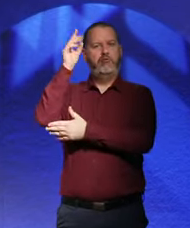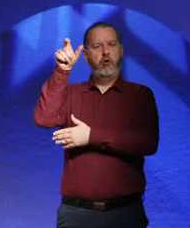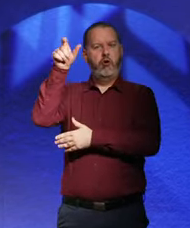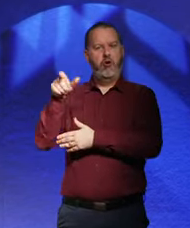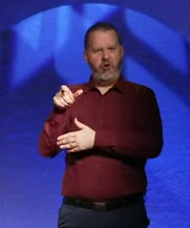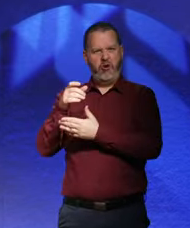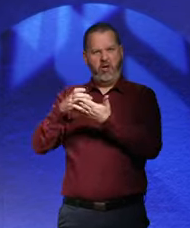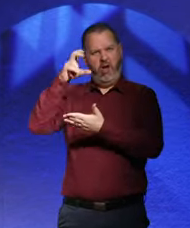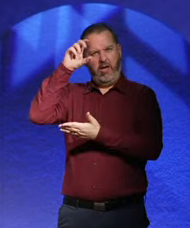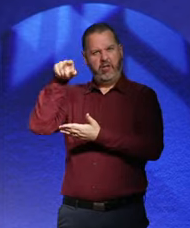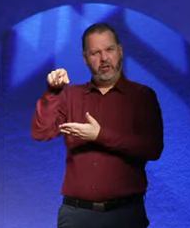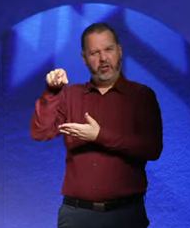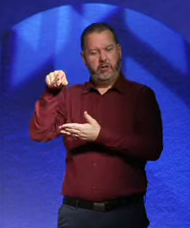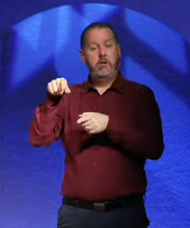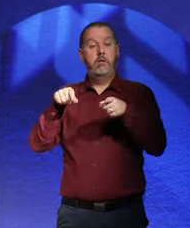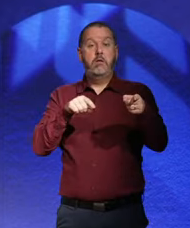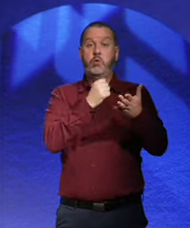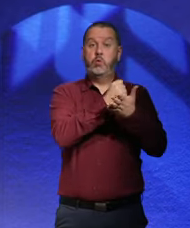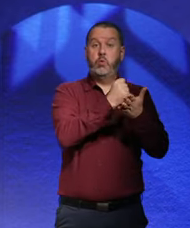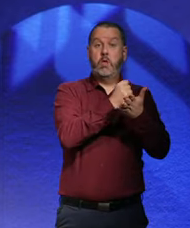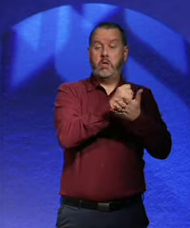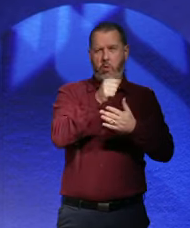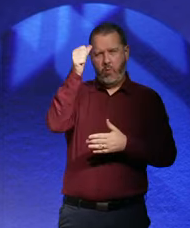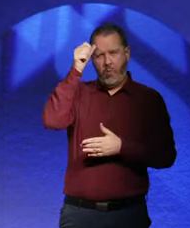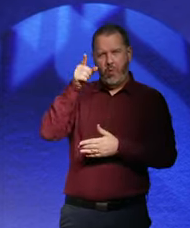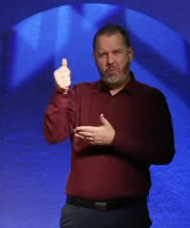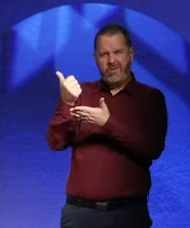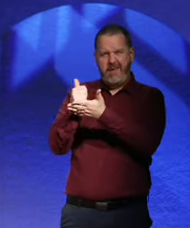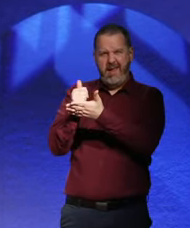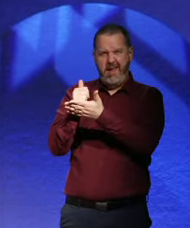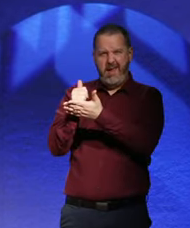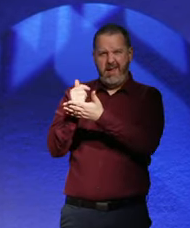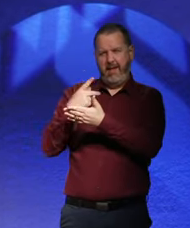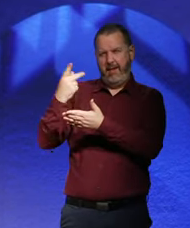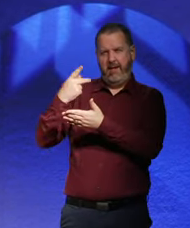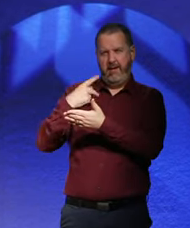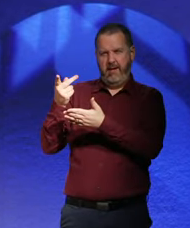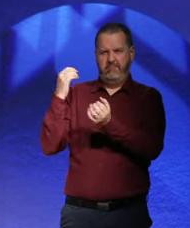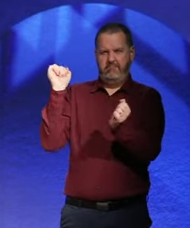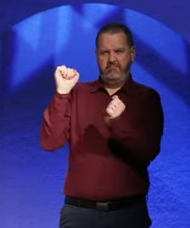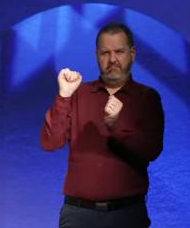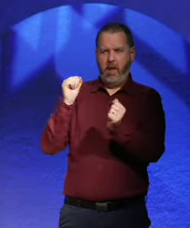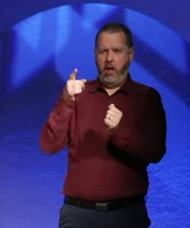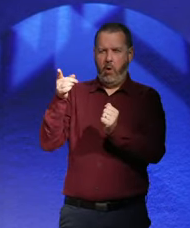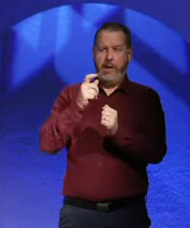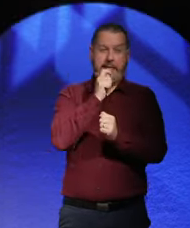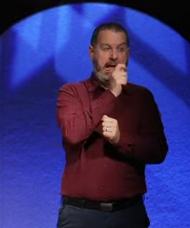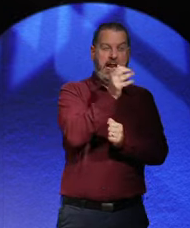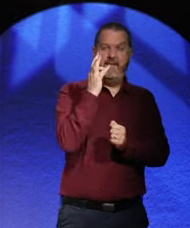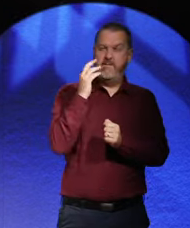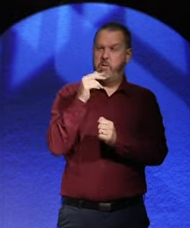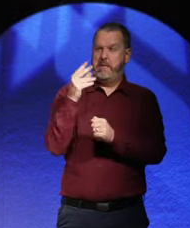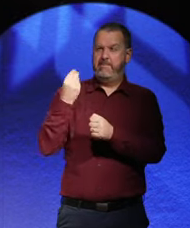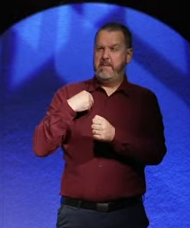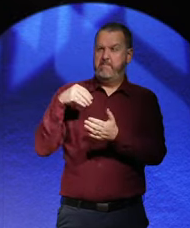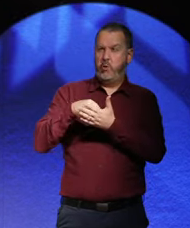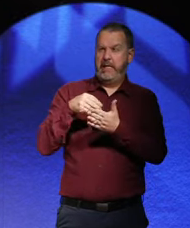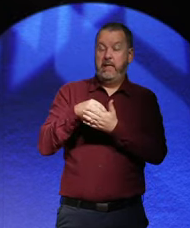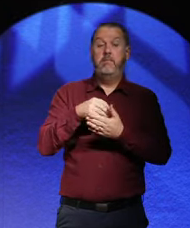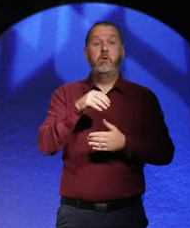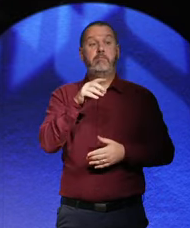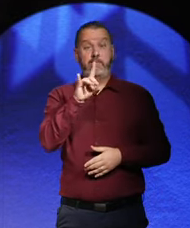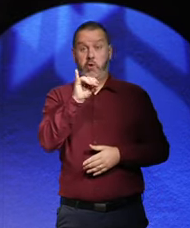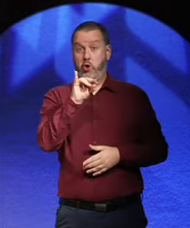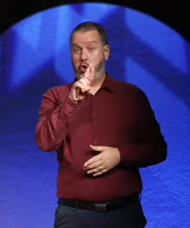blackmailing him over the fact that he's got a gay relationship with him. And Hirschfield, he sponsored that film. He